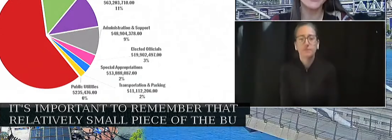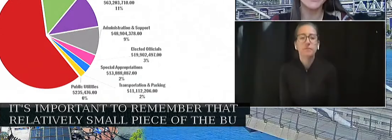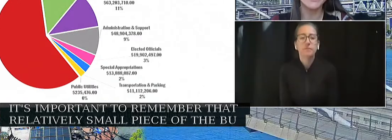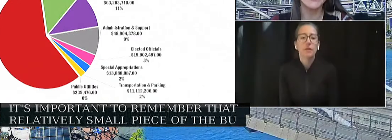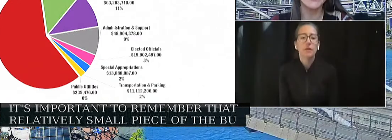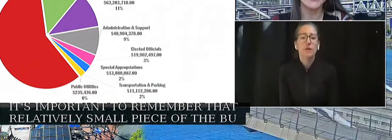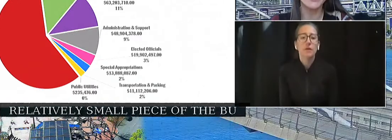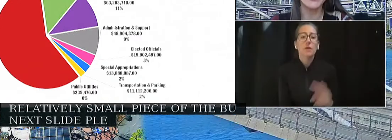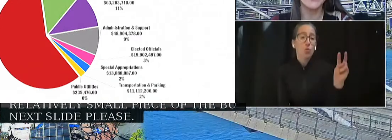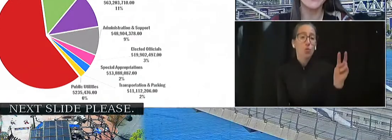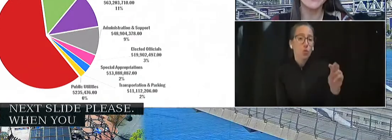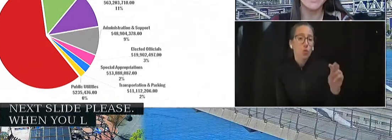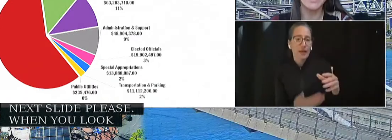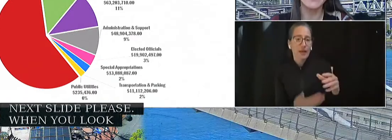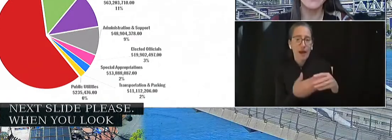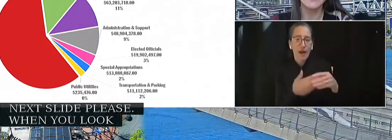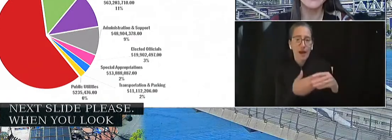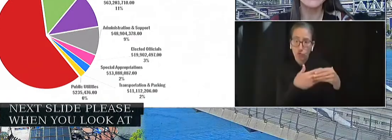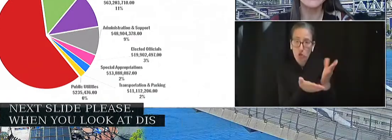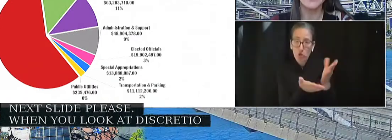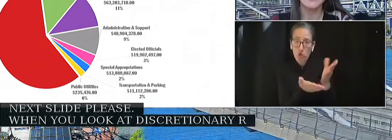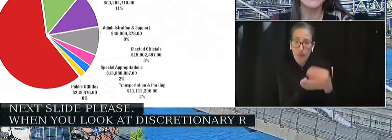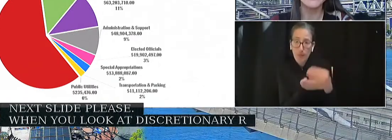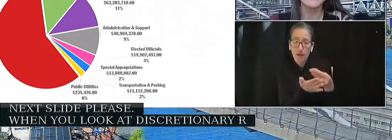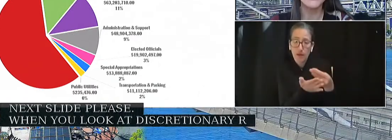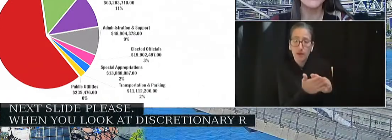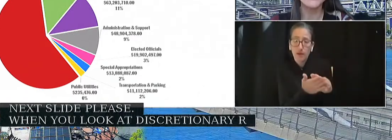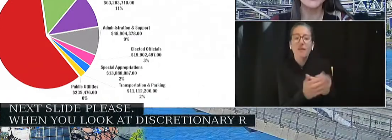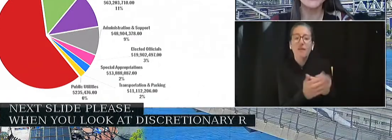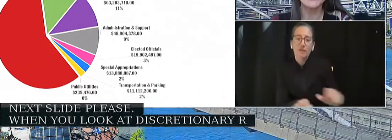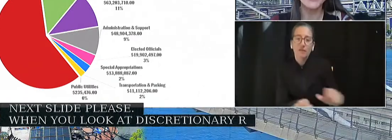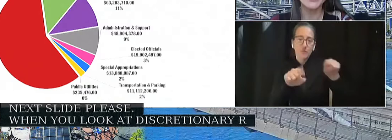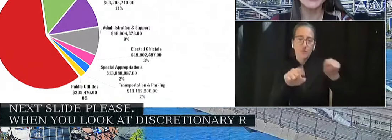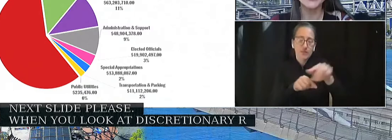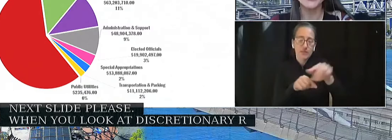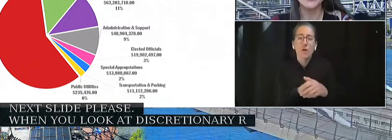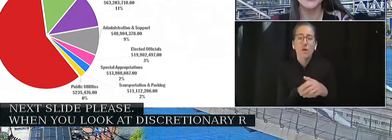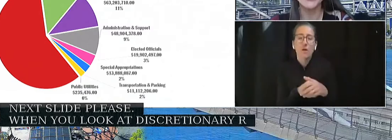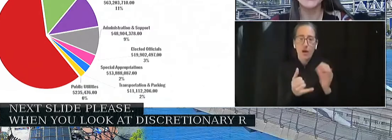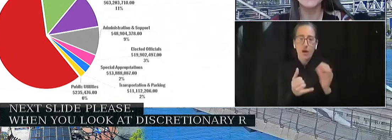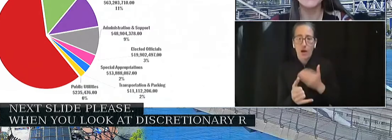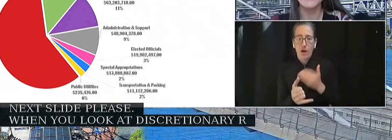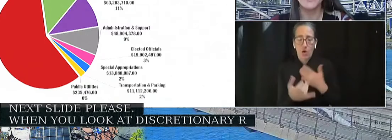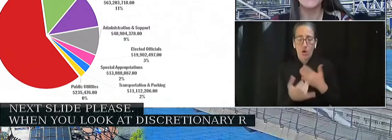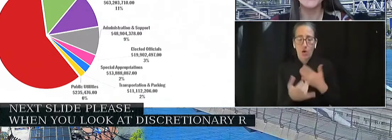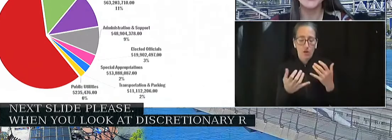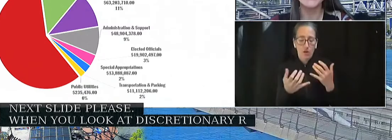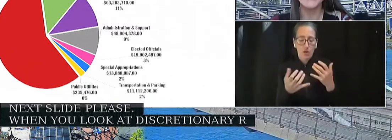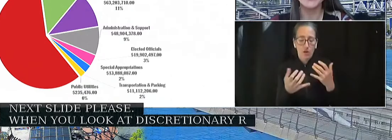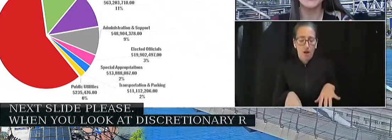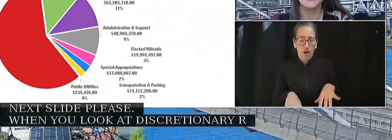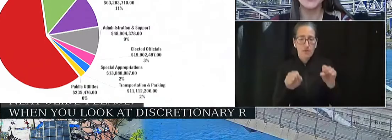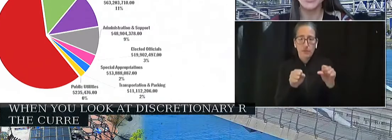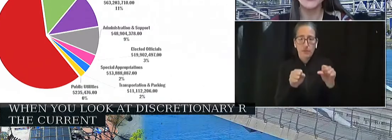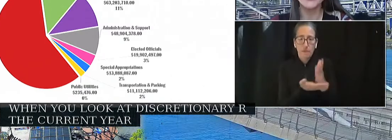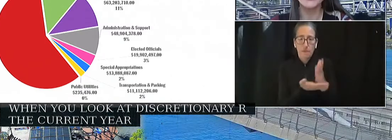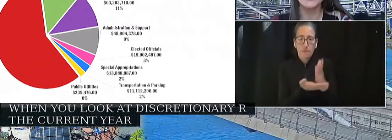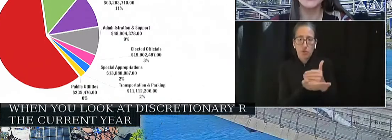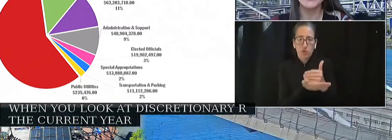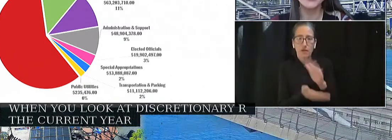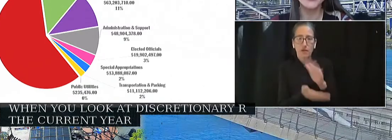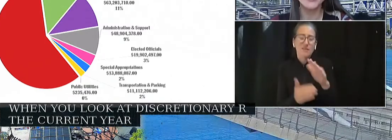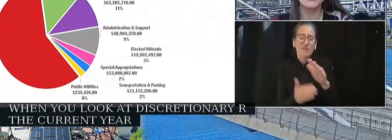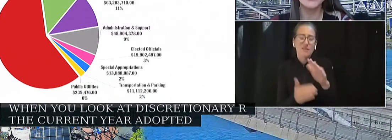discretionary resource in the city, you get this slide. The city's current year adopted budget included just under $570 million